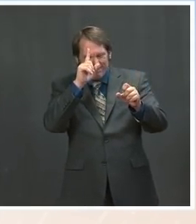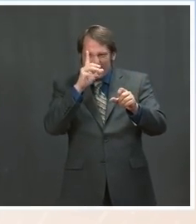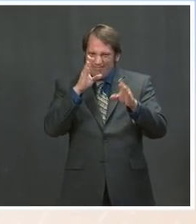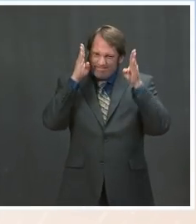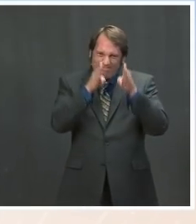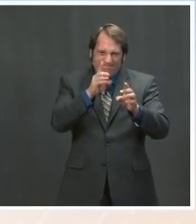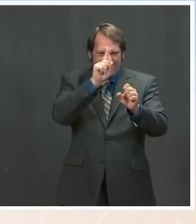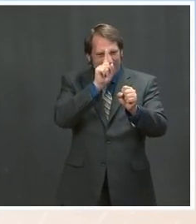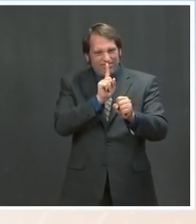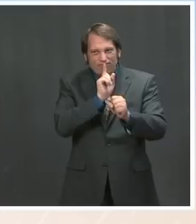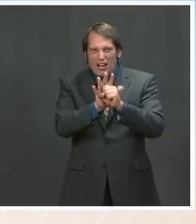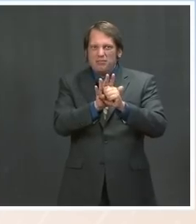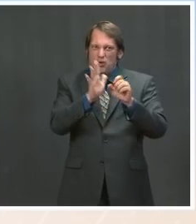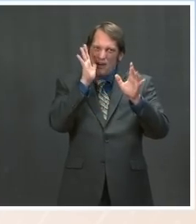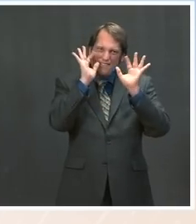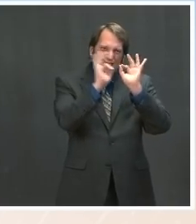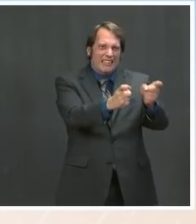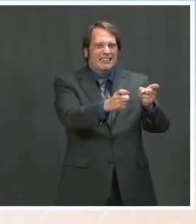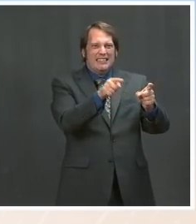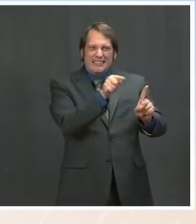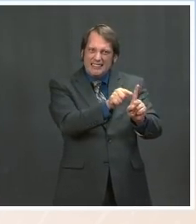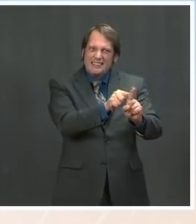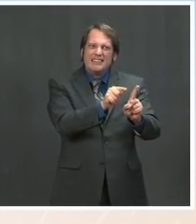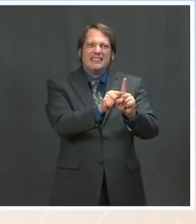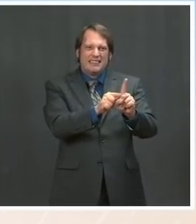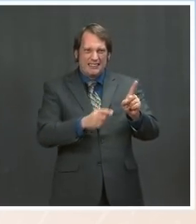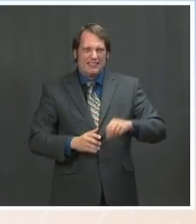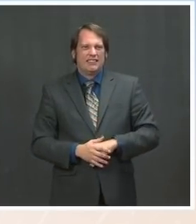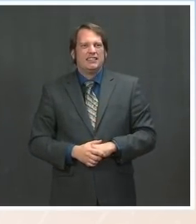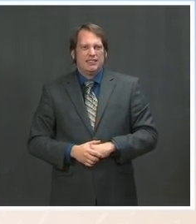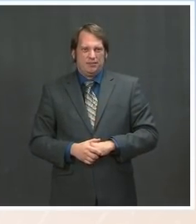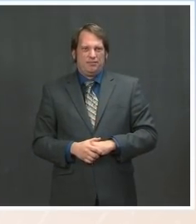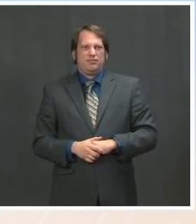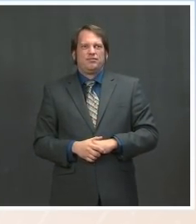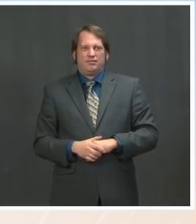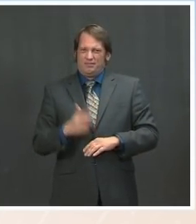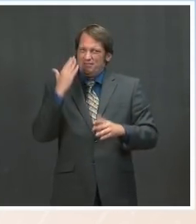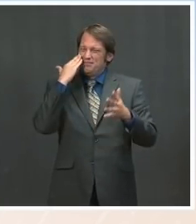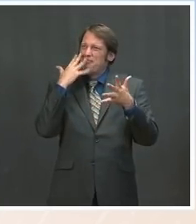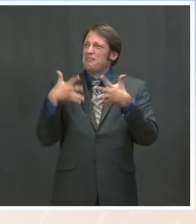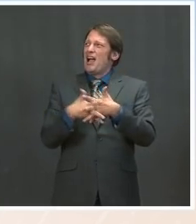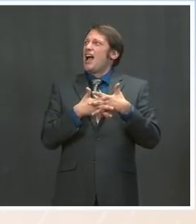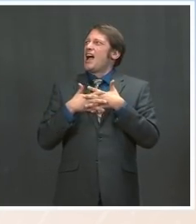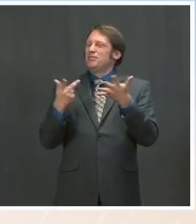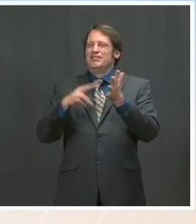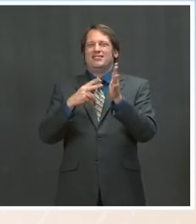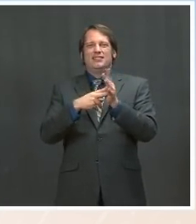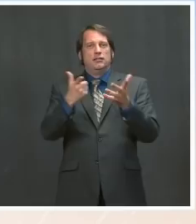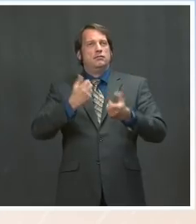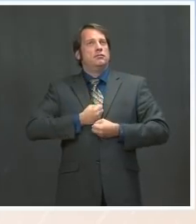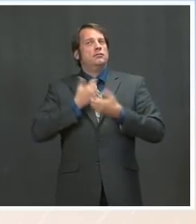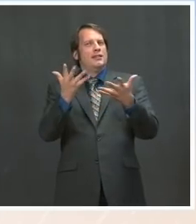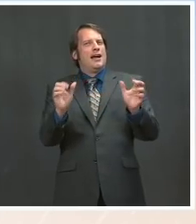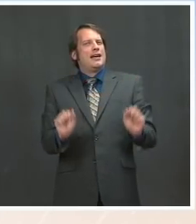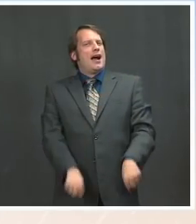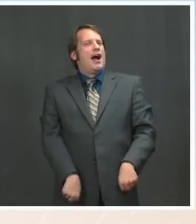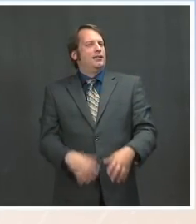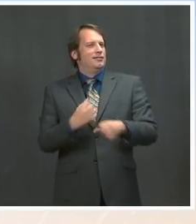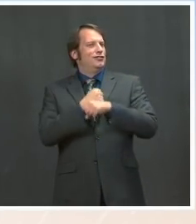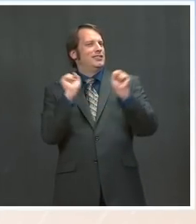injustice is the most American thing that anyone can do. But as he also always says, protests must be peaceful.